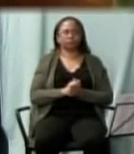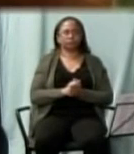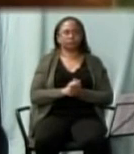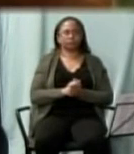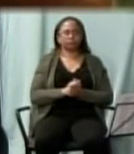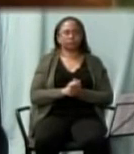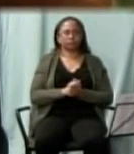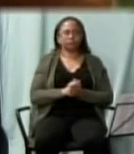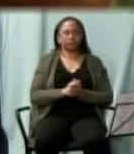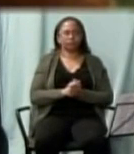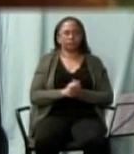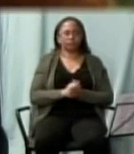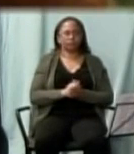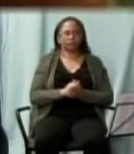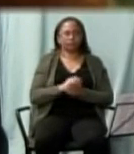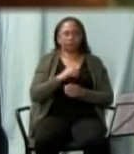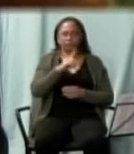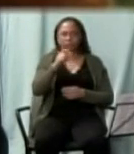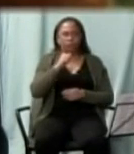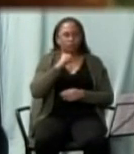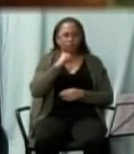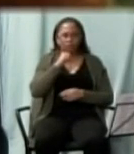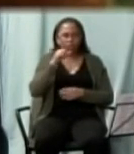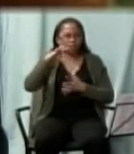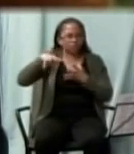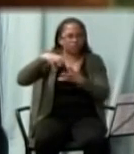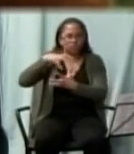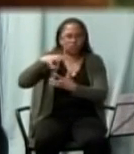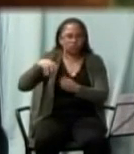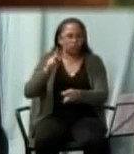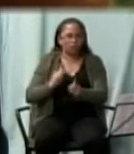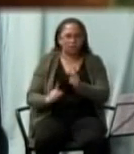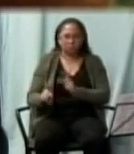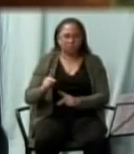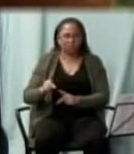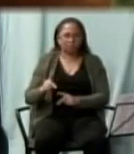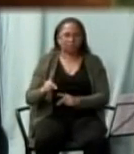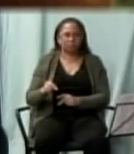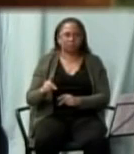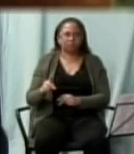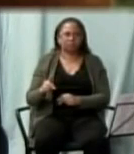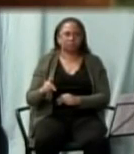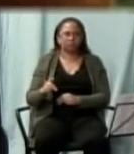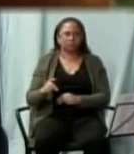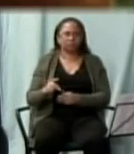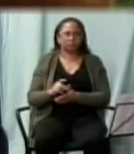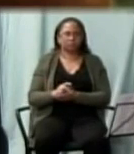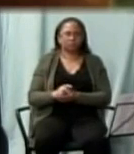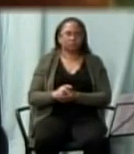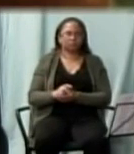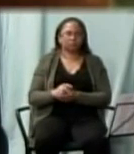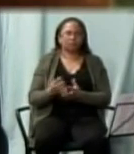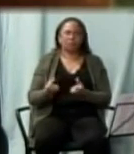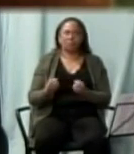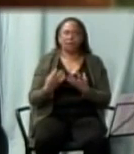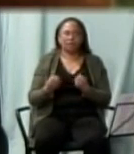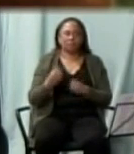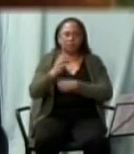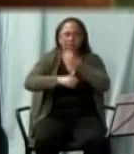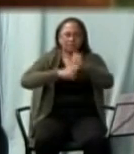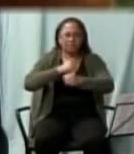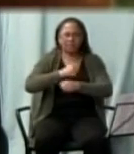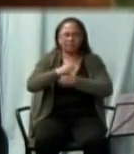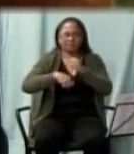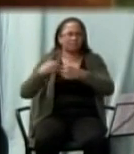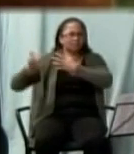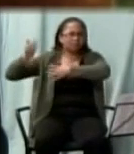don't run them down in your word and in your thoughts many many years ago